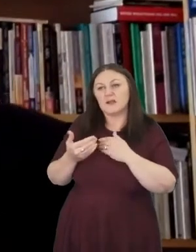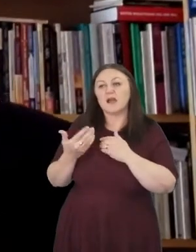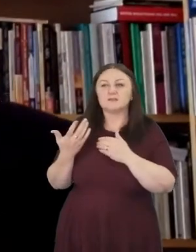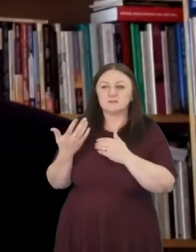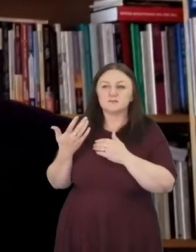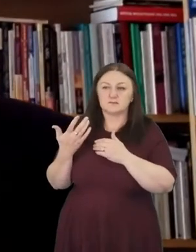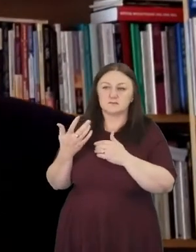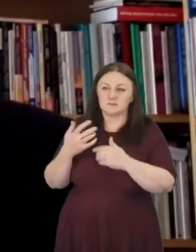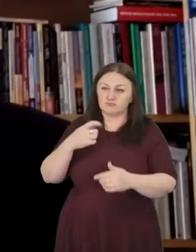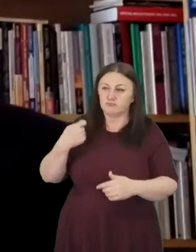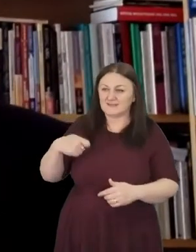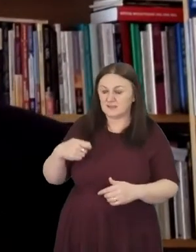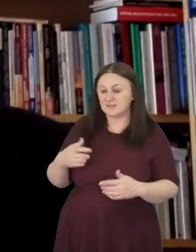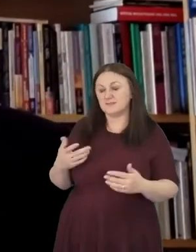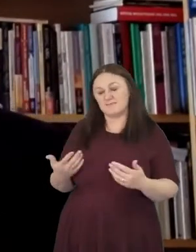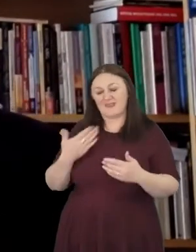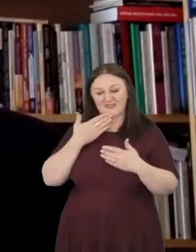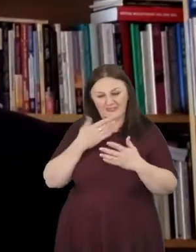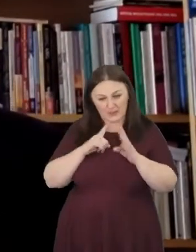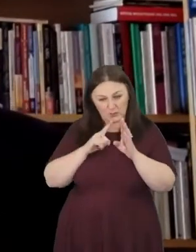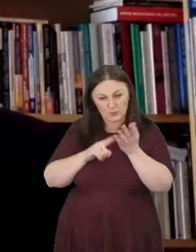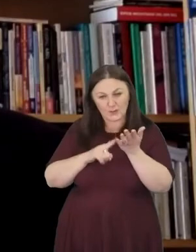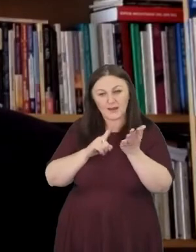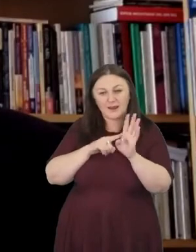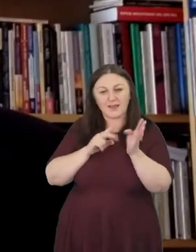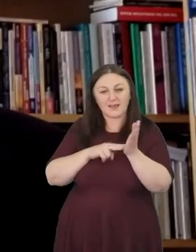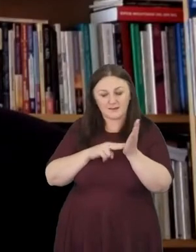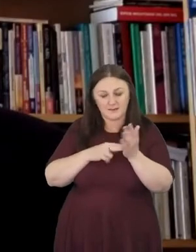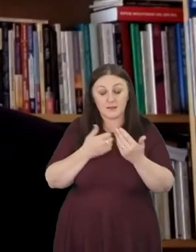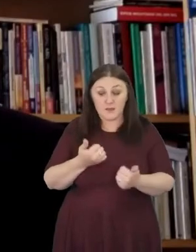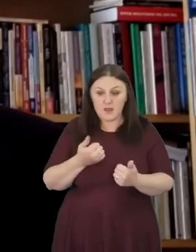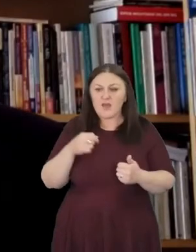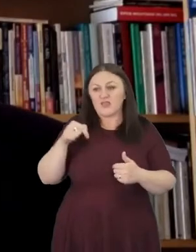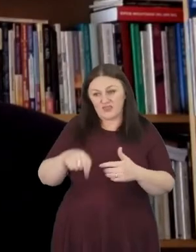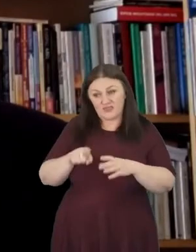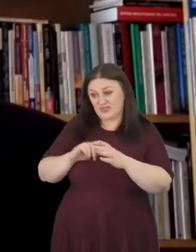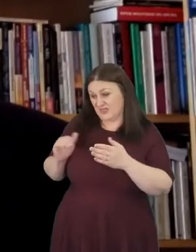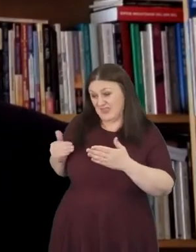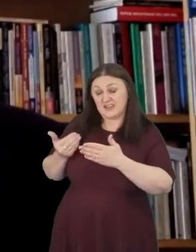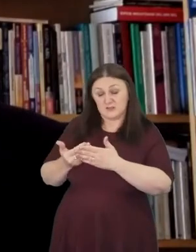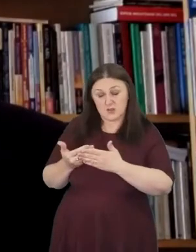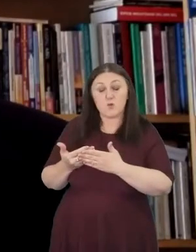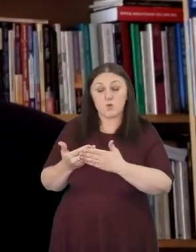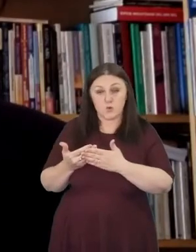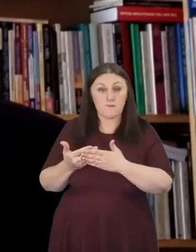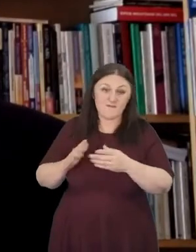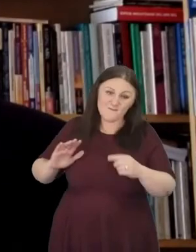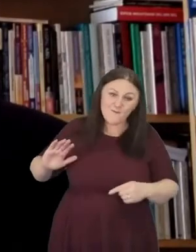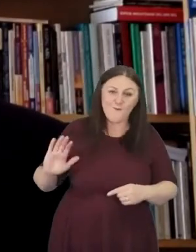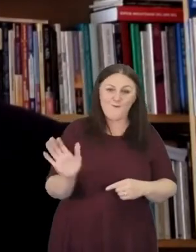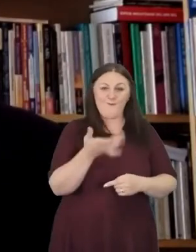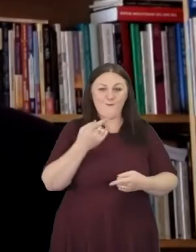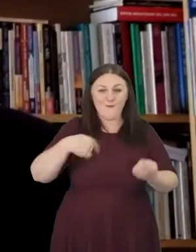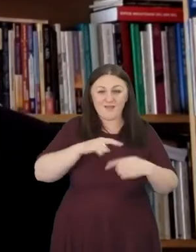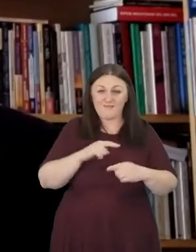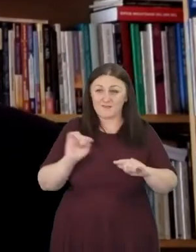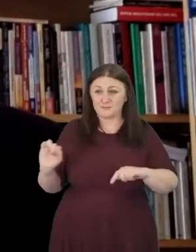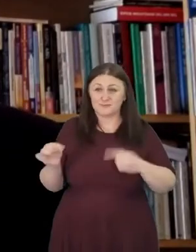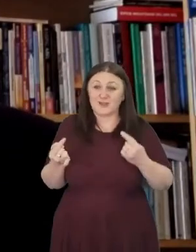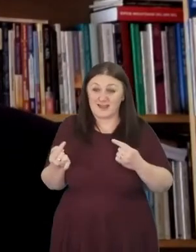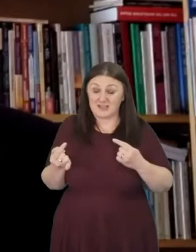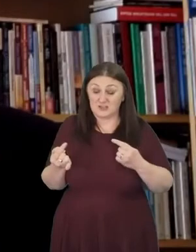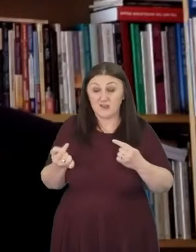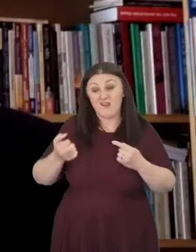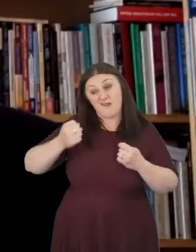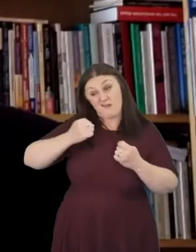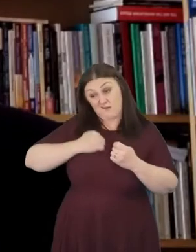This year has been challenging for all of us and I've just had another dimension to that challenge.